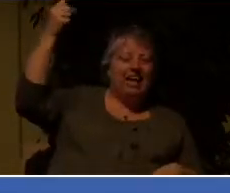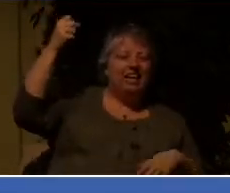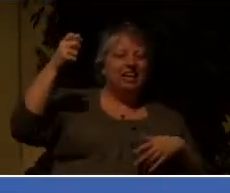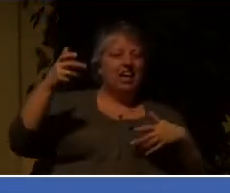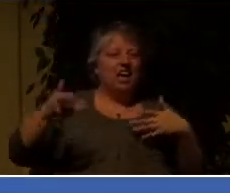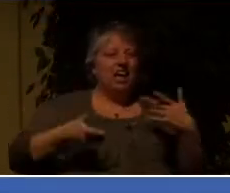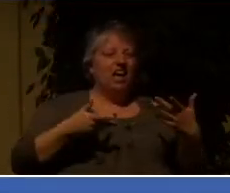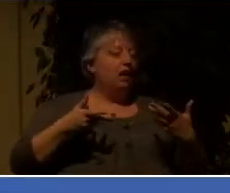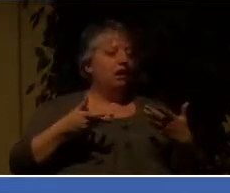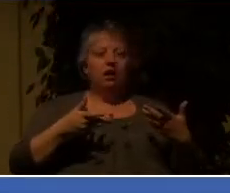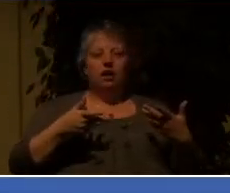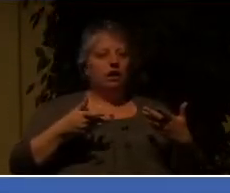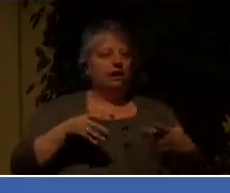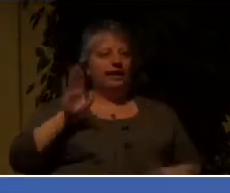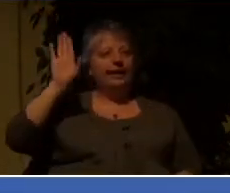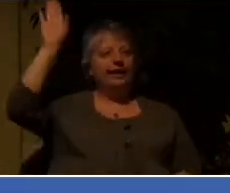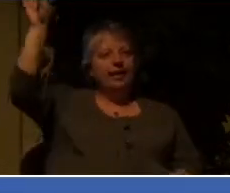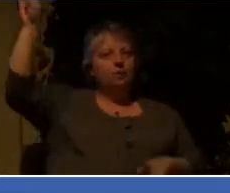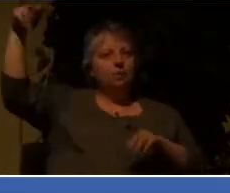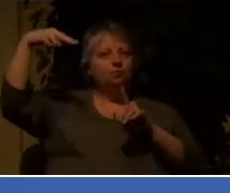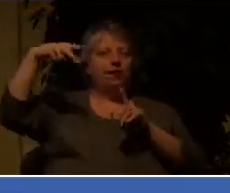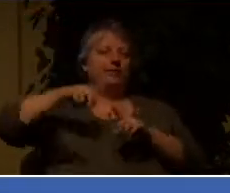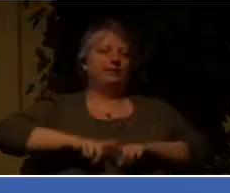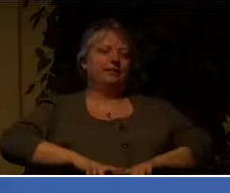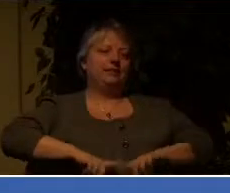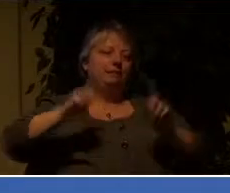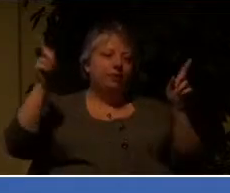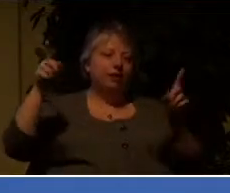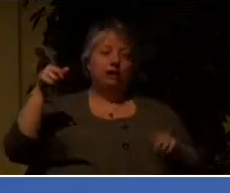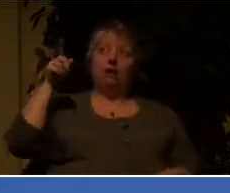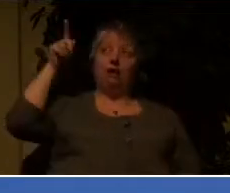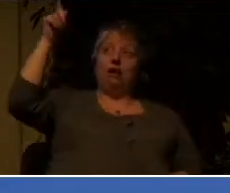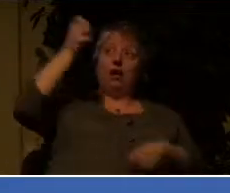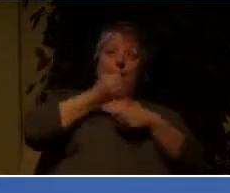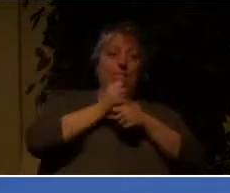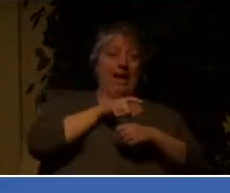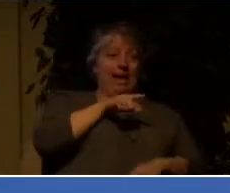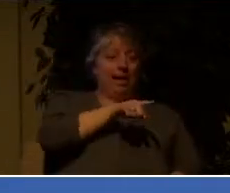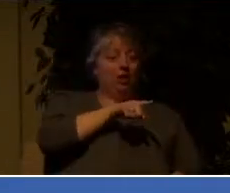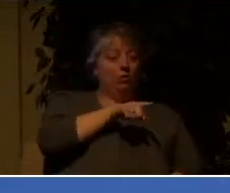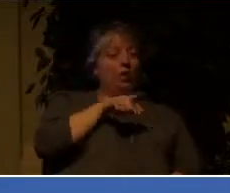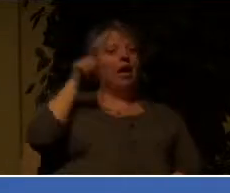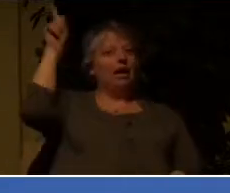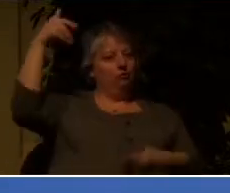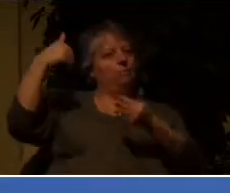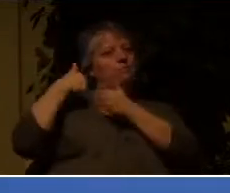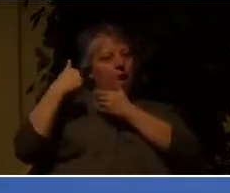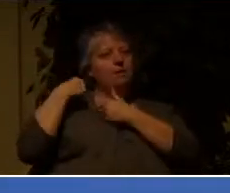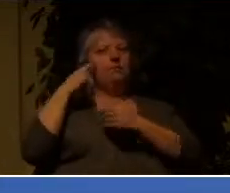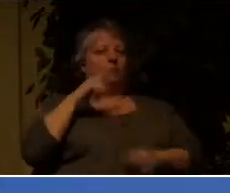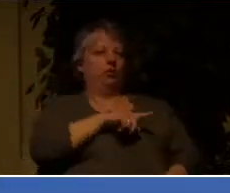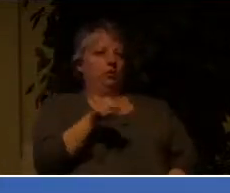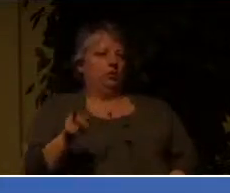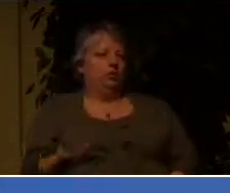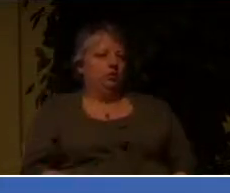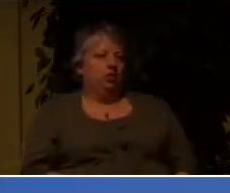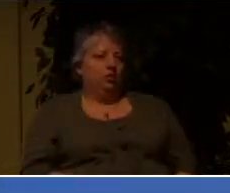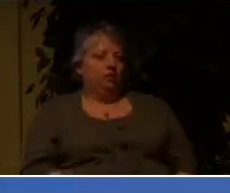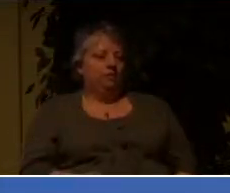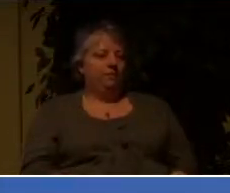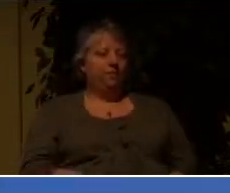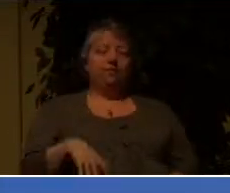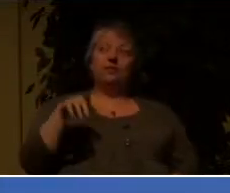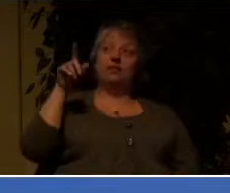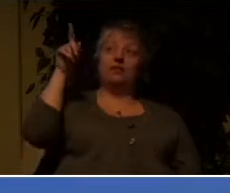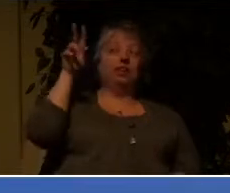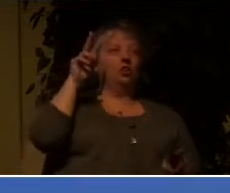entirely different. God's perspective is, I made you so I'm responsible for you. That's why Jesus says, look at the birds of